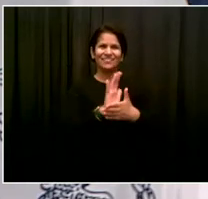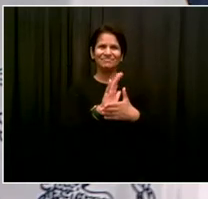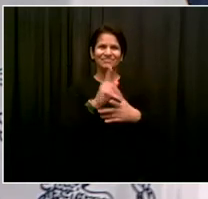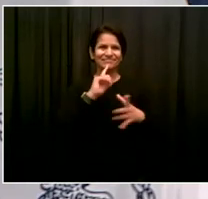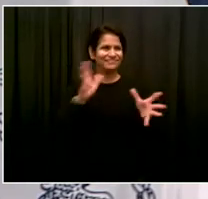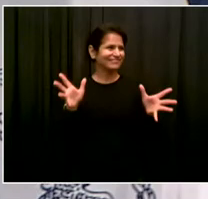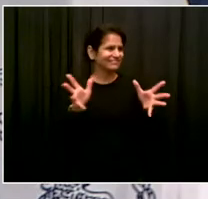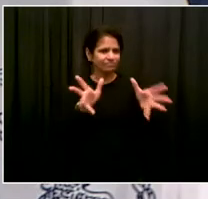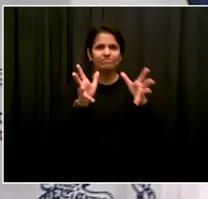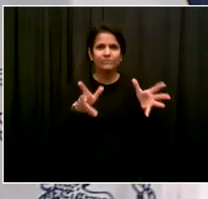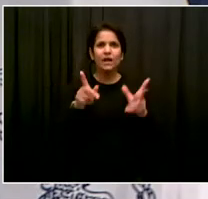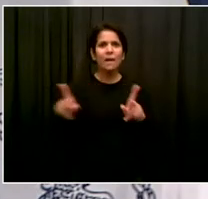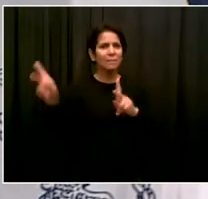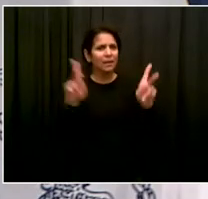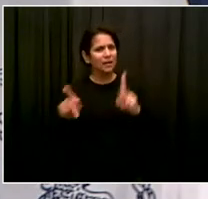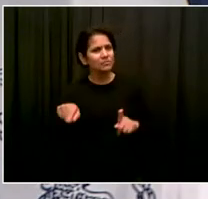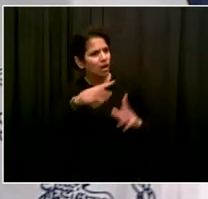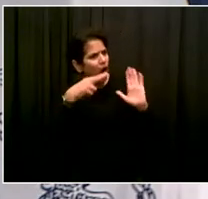cherish.